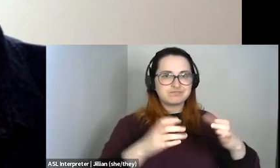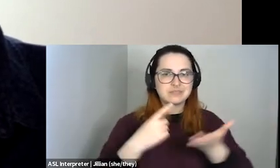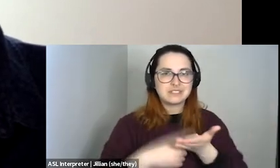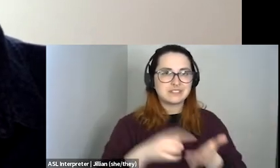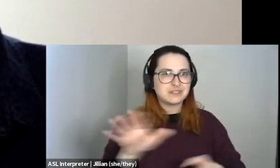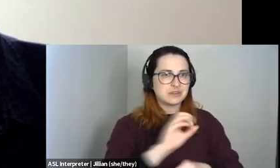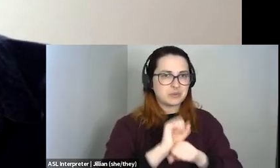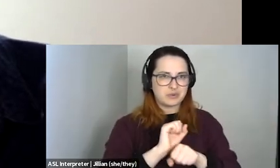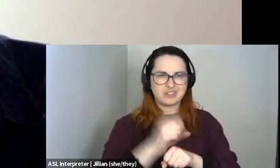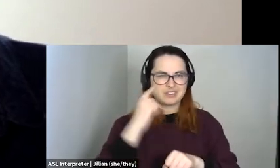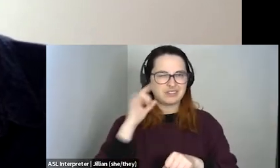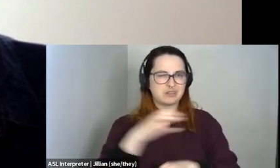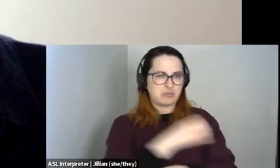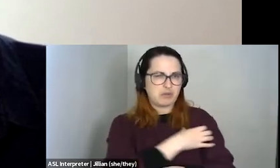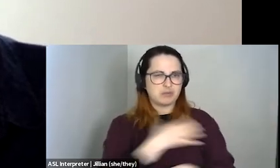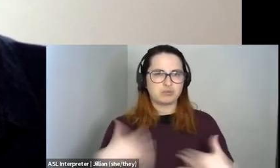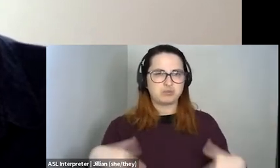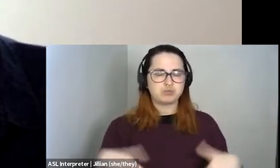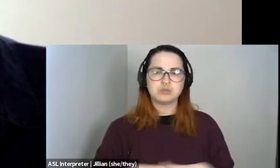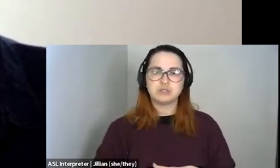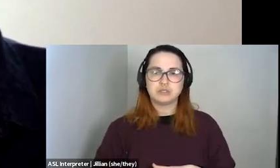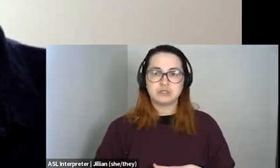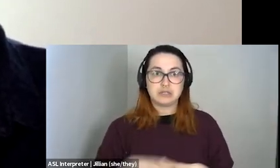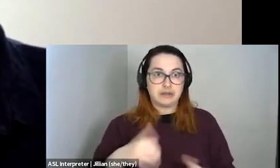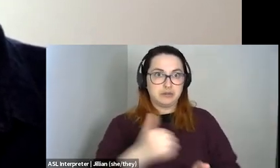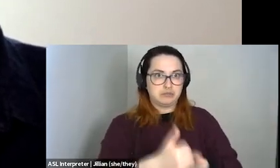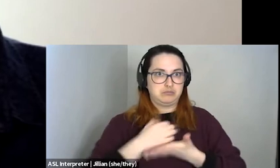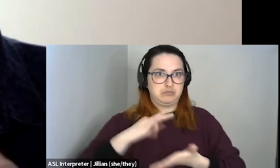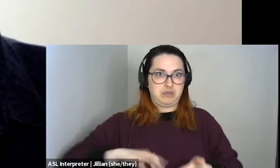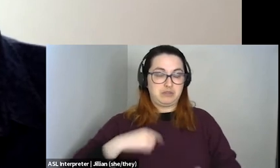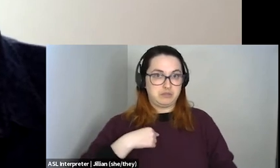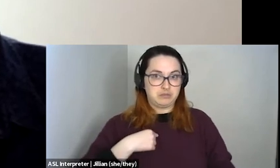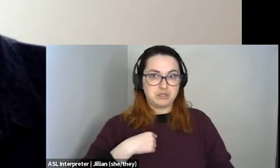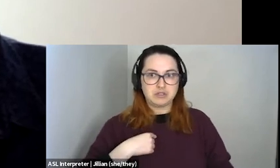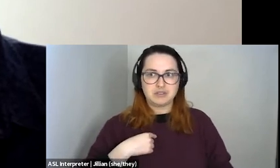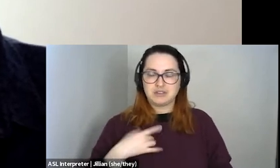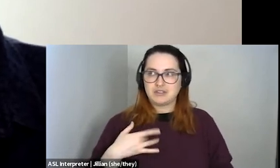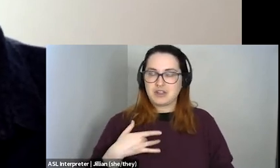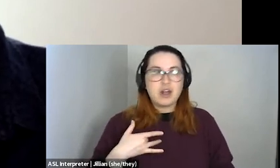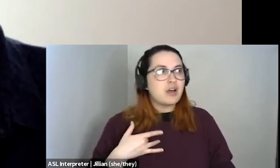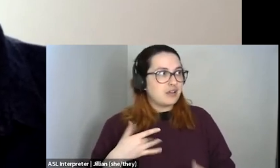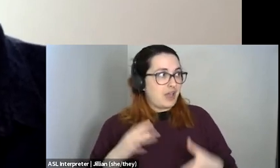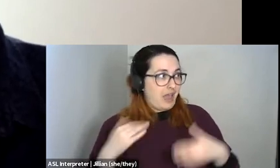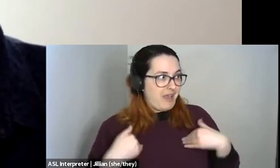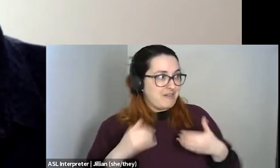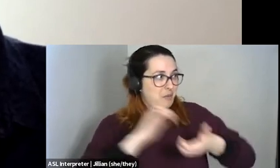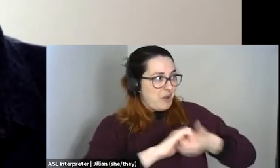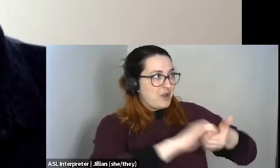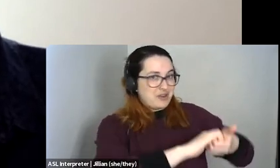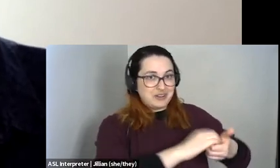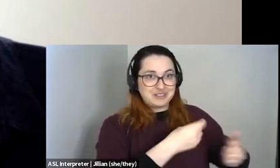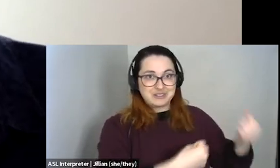is really powerful. Um, it's made like a huge difference to me and to feel like we have partners in the pursuit of like, you know,